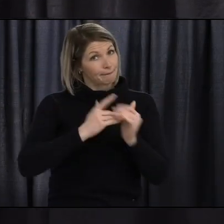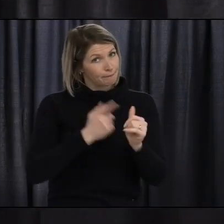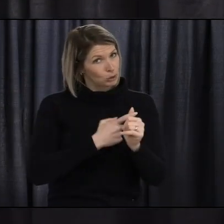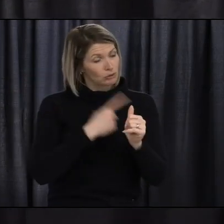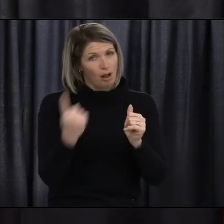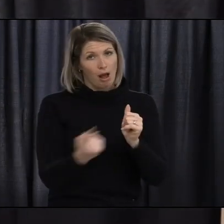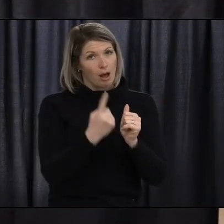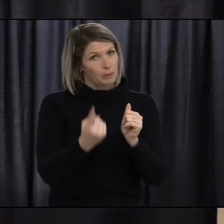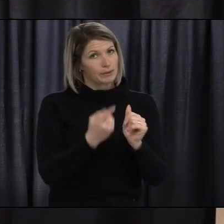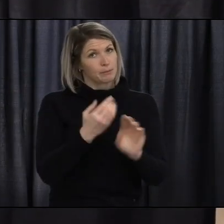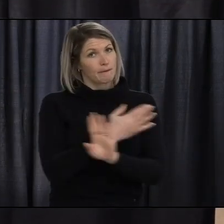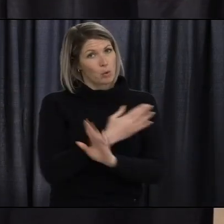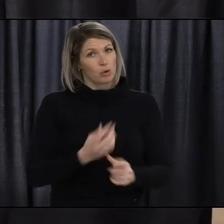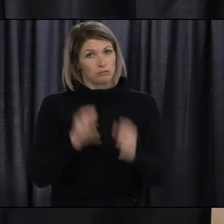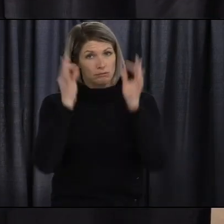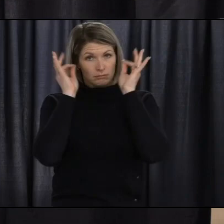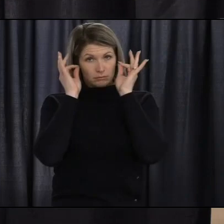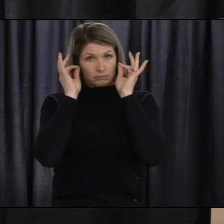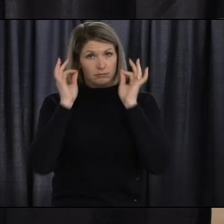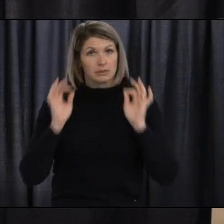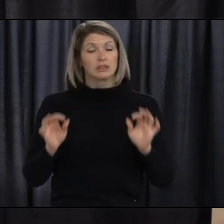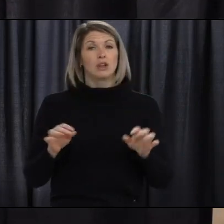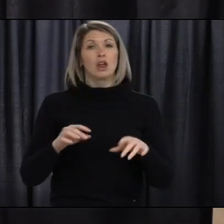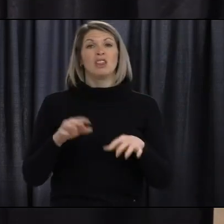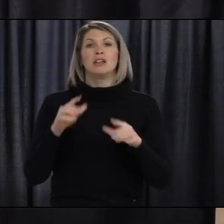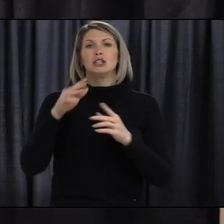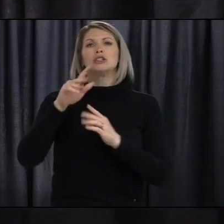Hold the mask by the top strings.